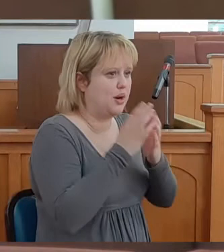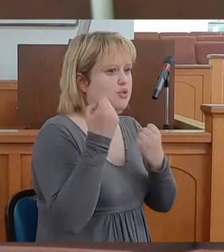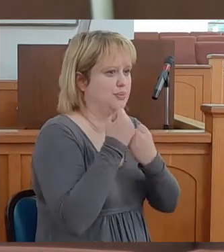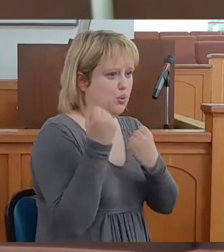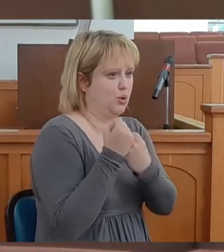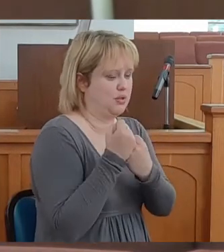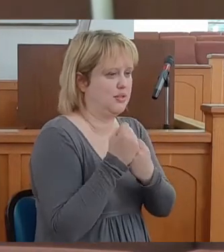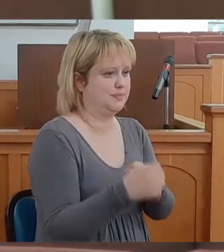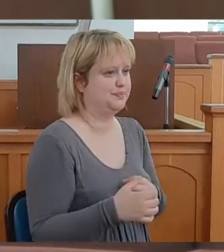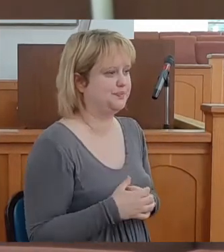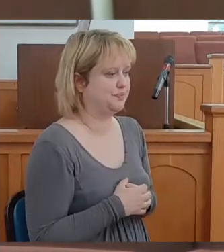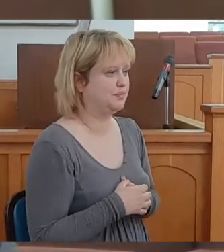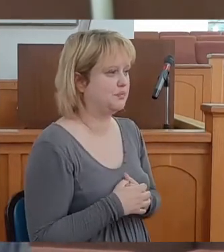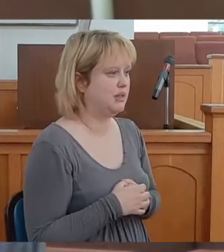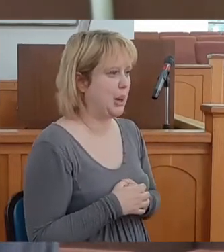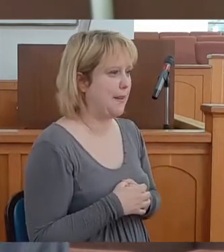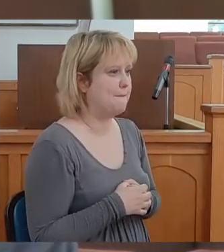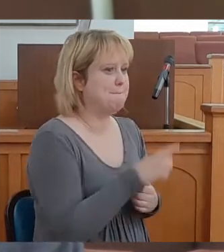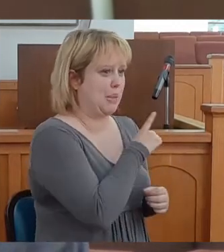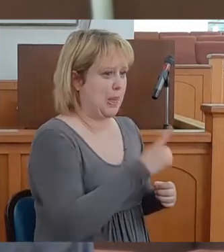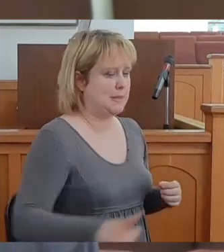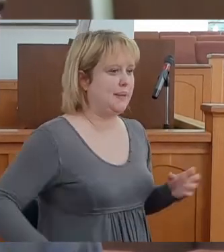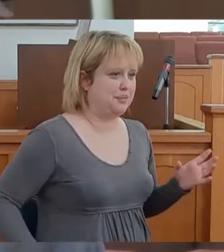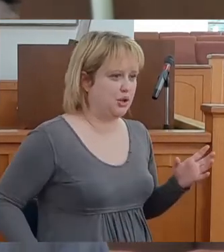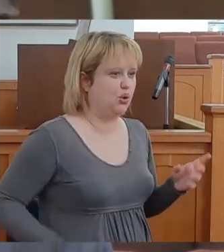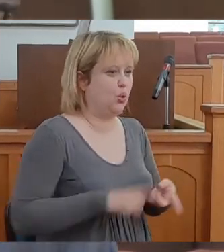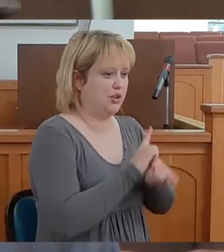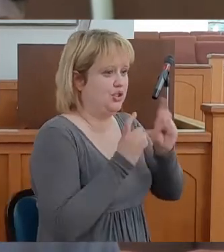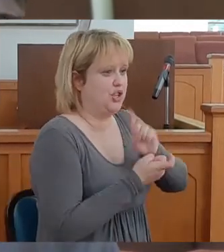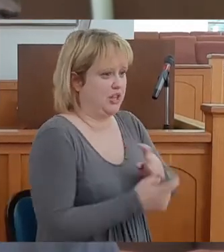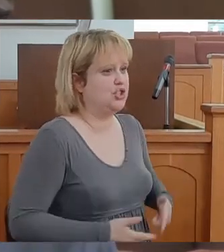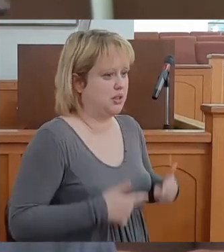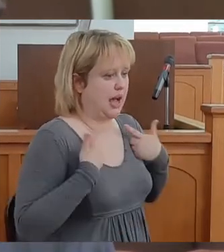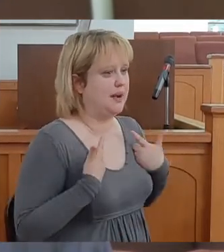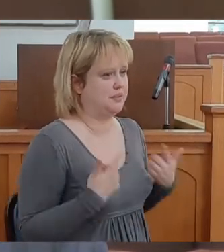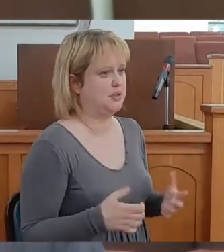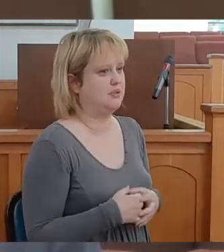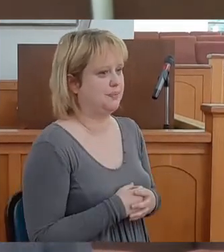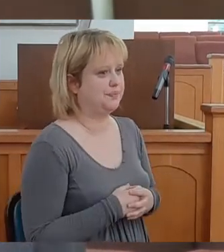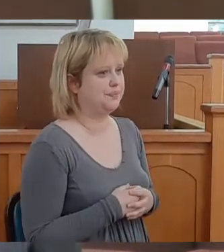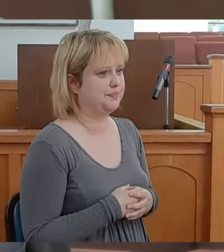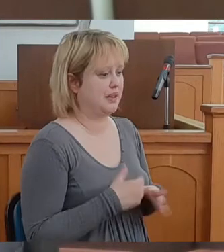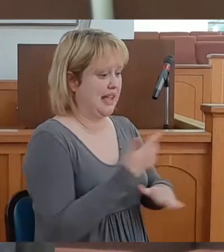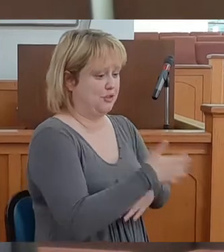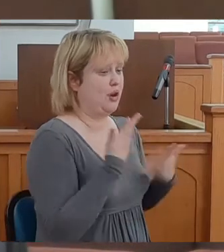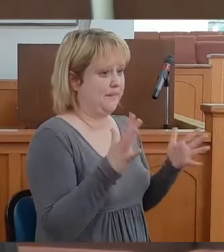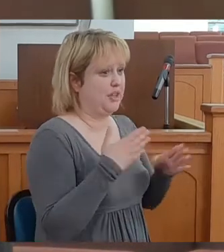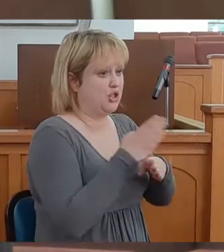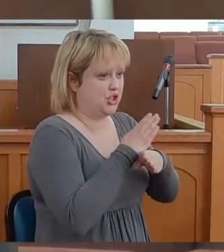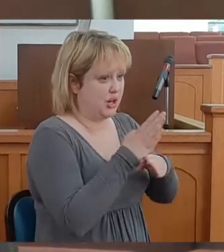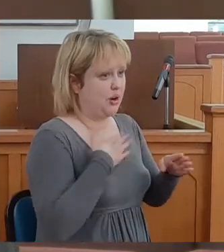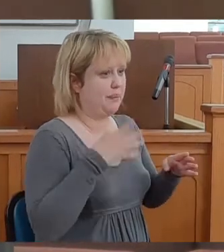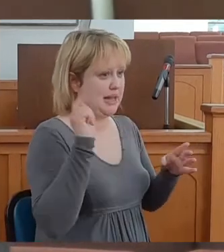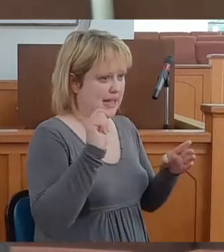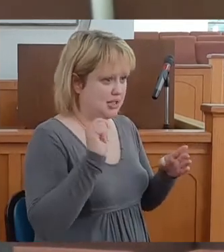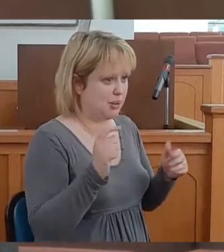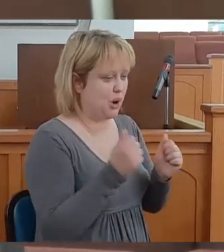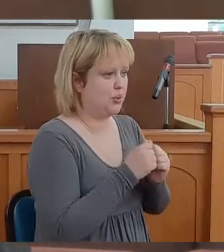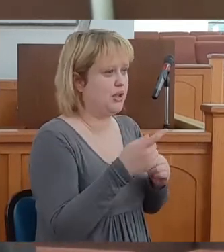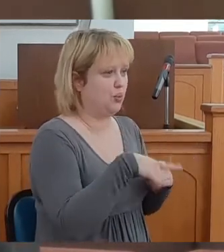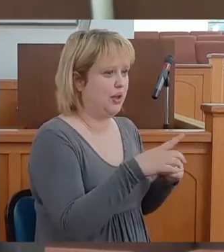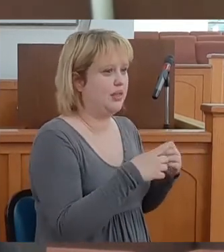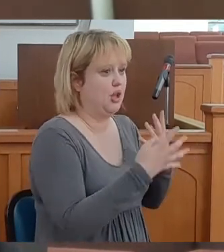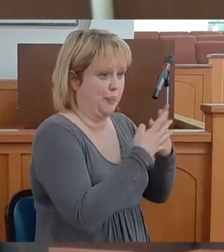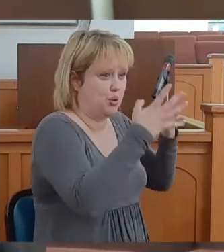support, the Lord changes lives. After I shared my testimony with those